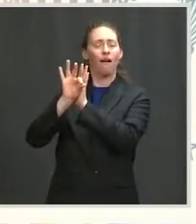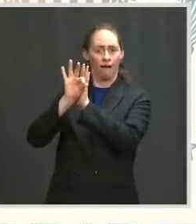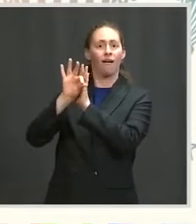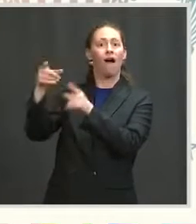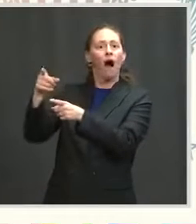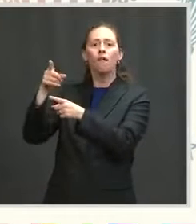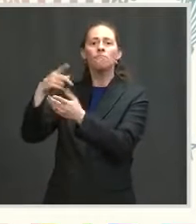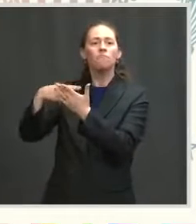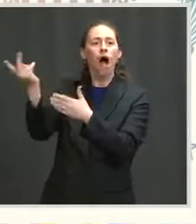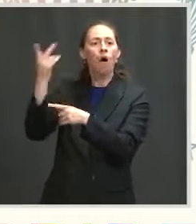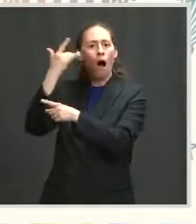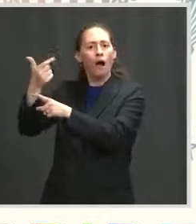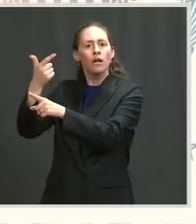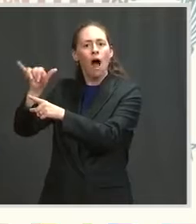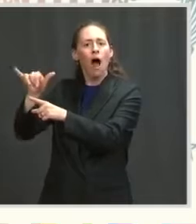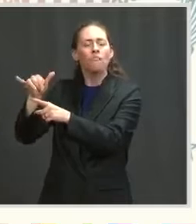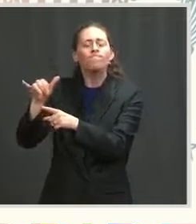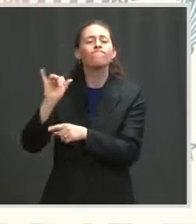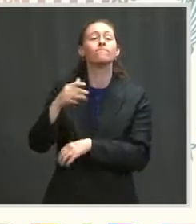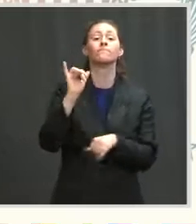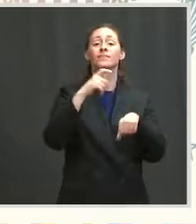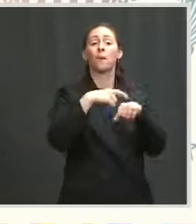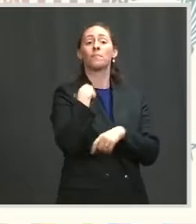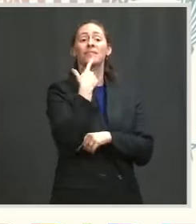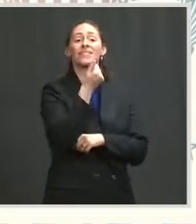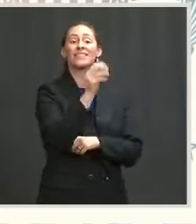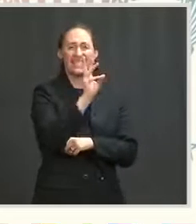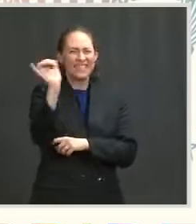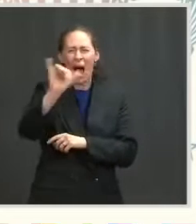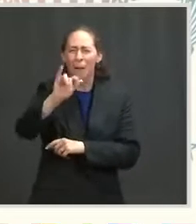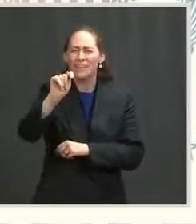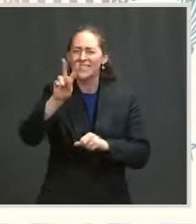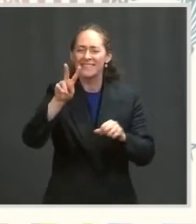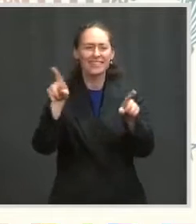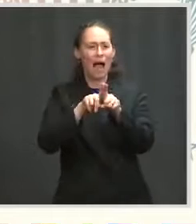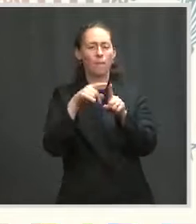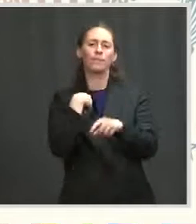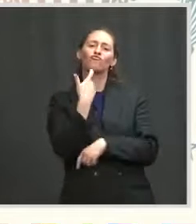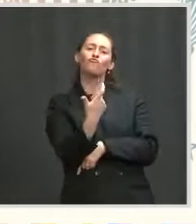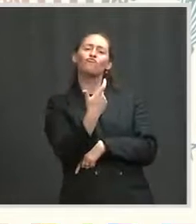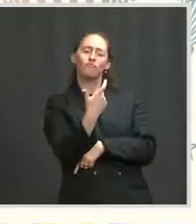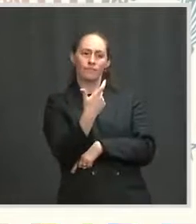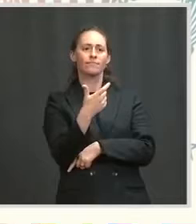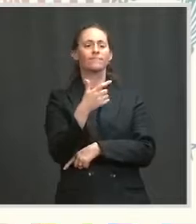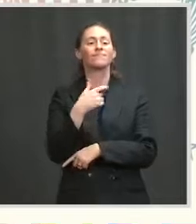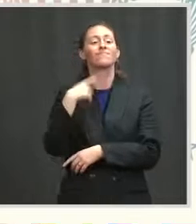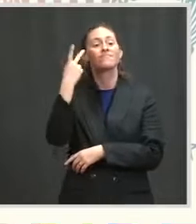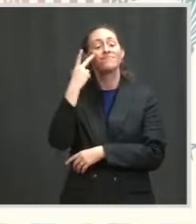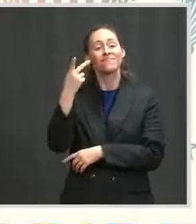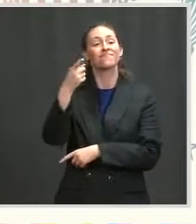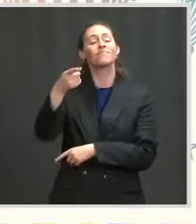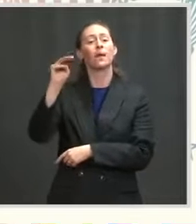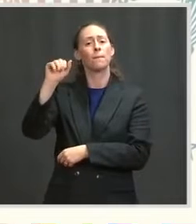I remember at 16 looking at that same television set and seeing the face of Matthew Shepard, who was beaten and left to die